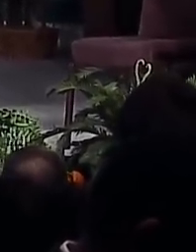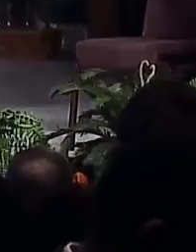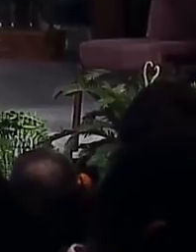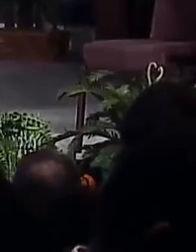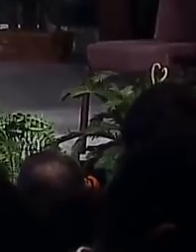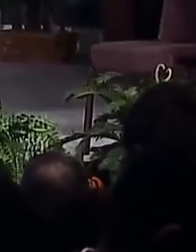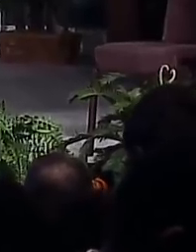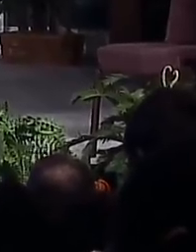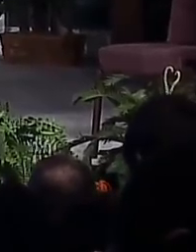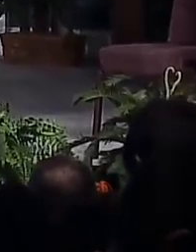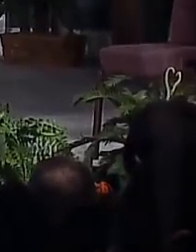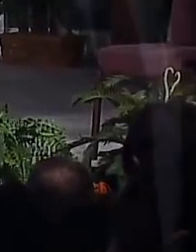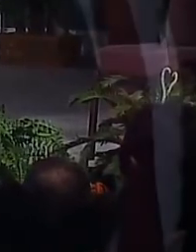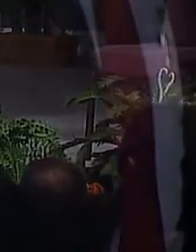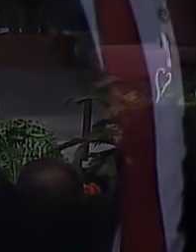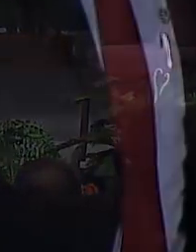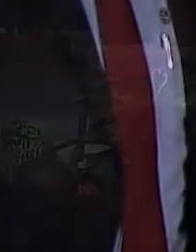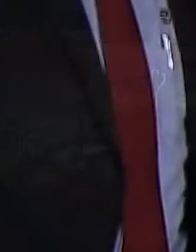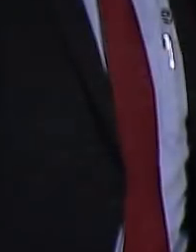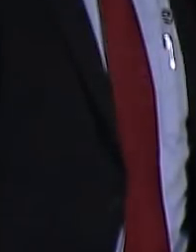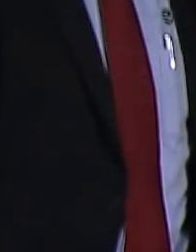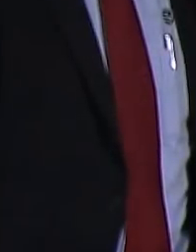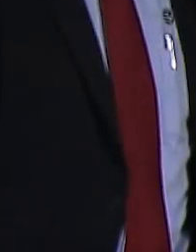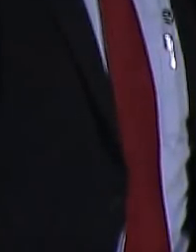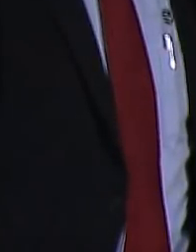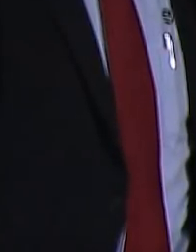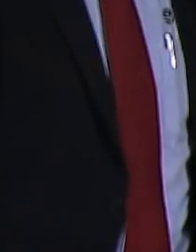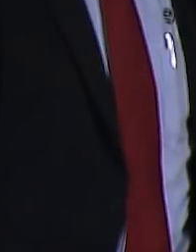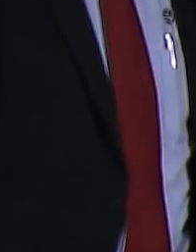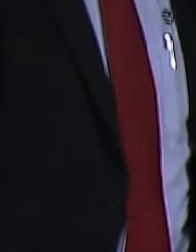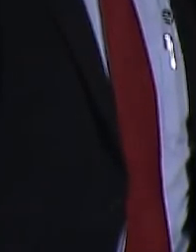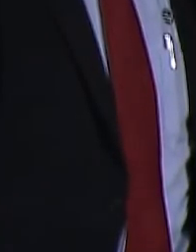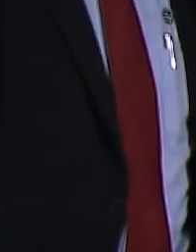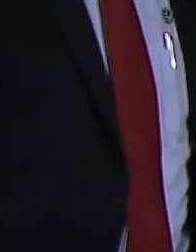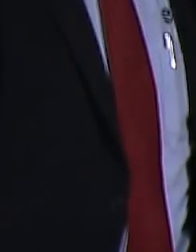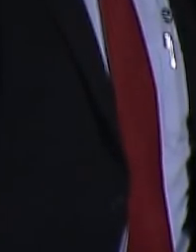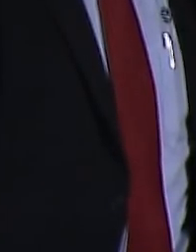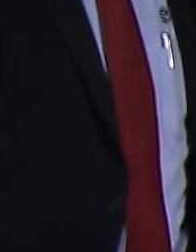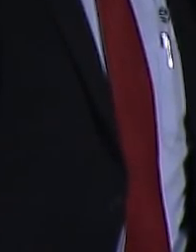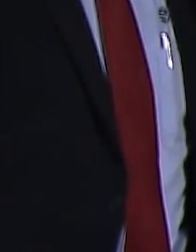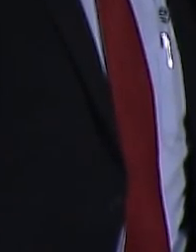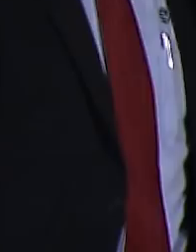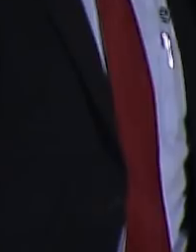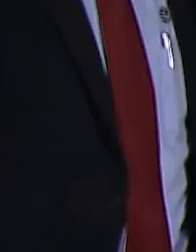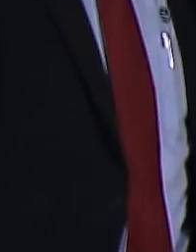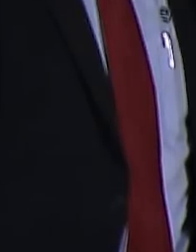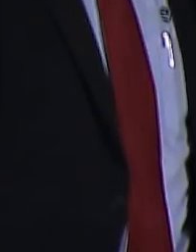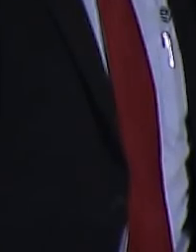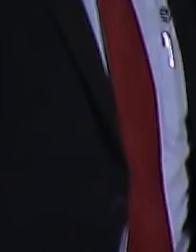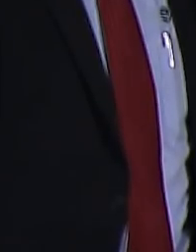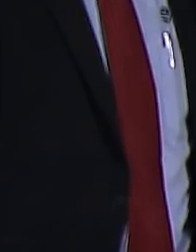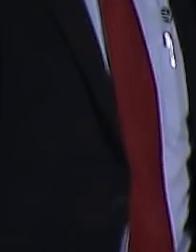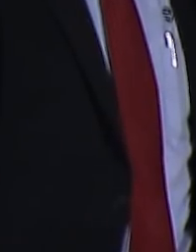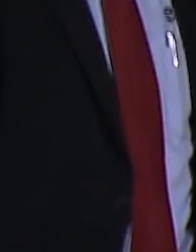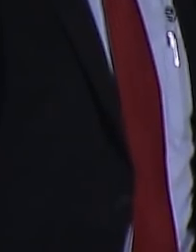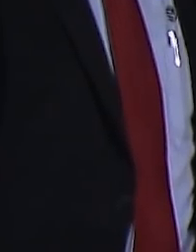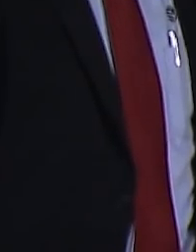Lord, we thank you for the privilege of being part of this great Advent movement.